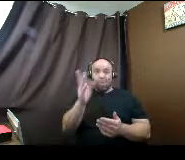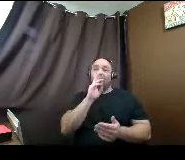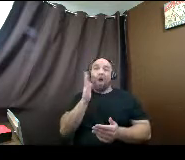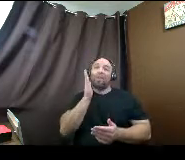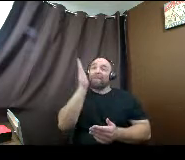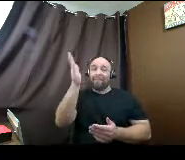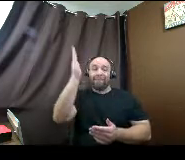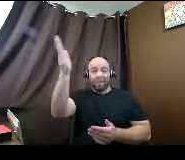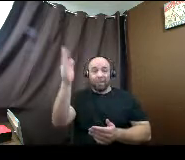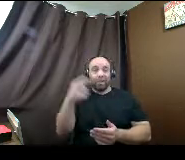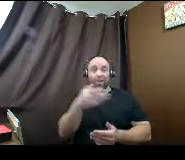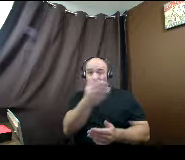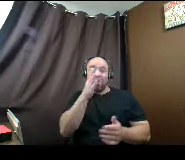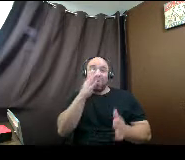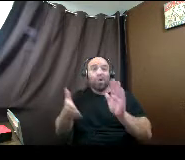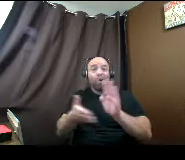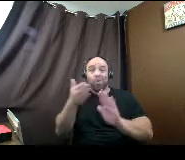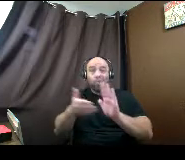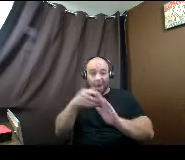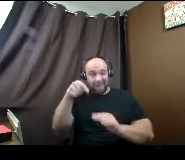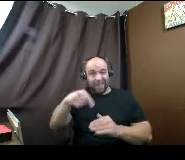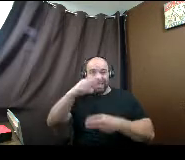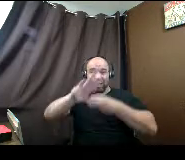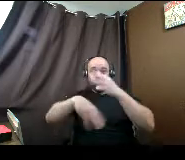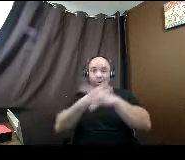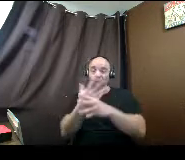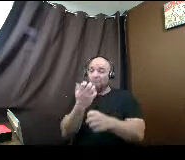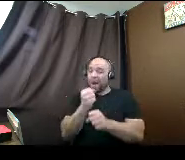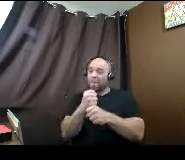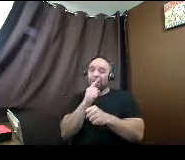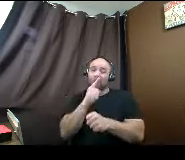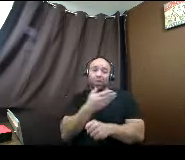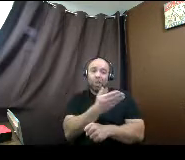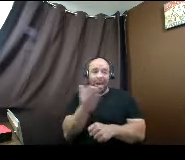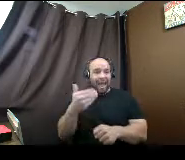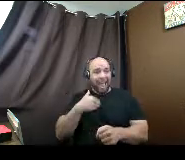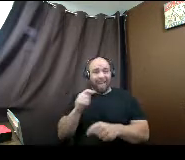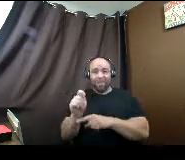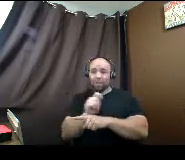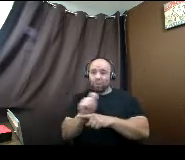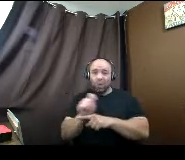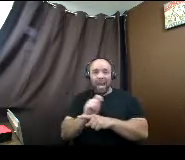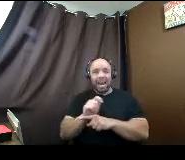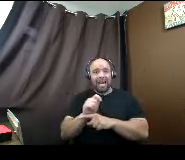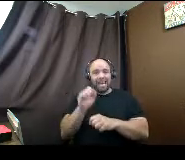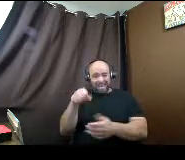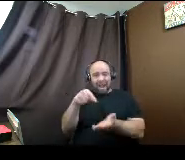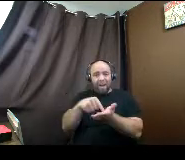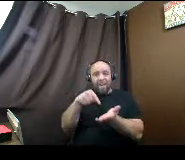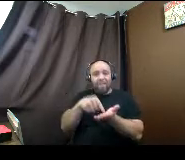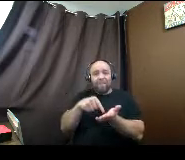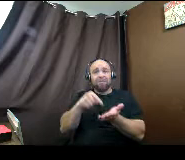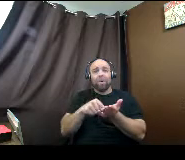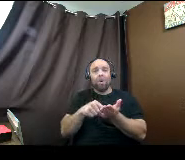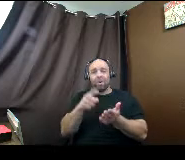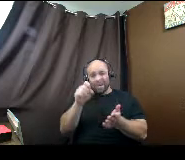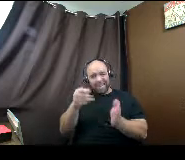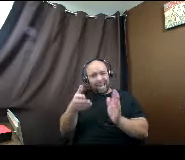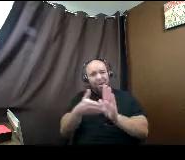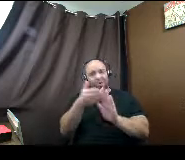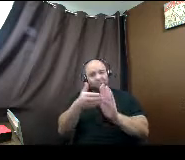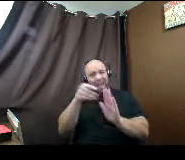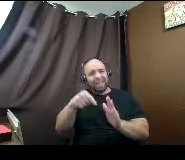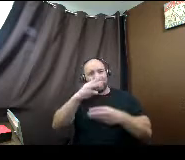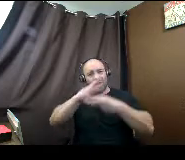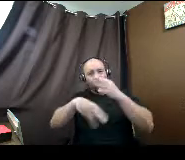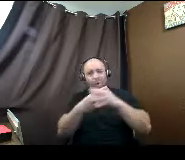you're going to run this world. And we want to make sure that you have the training you need and an affordable rate so that you can run this world in the jobs